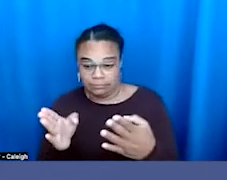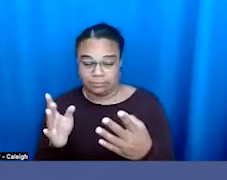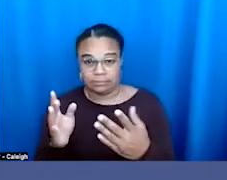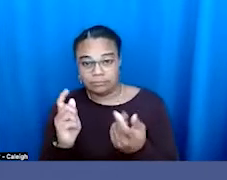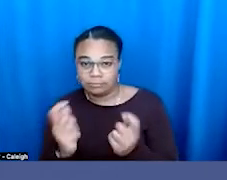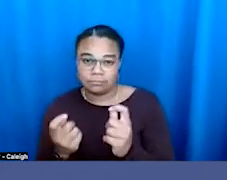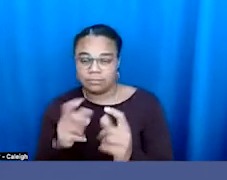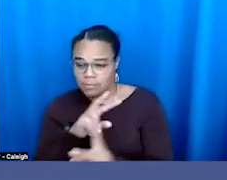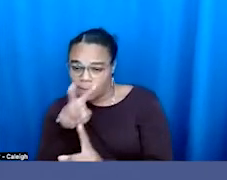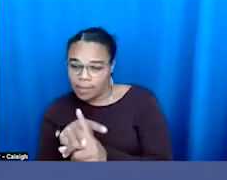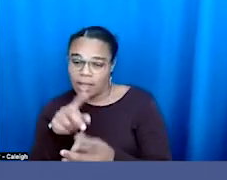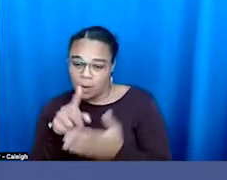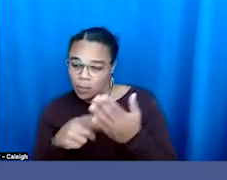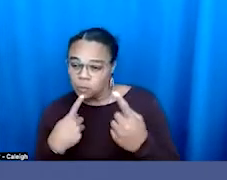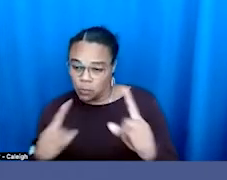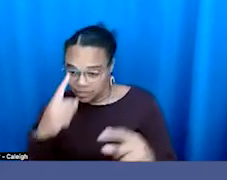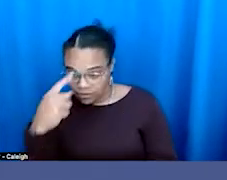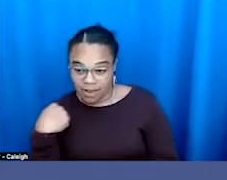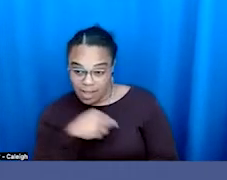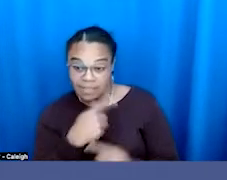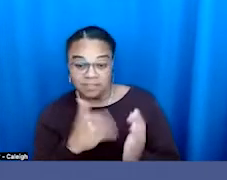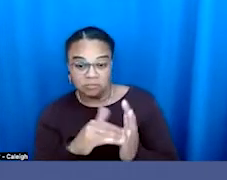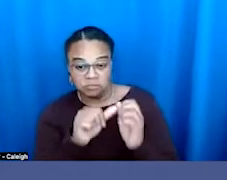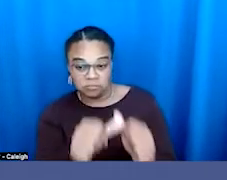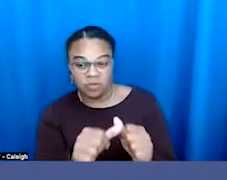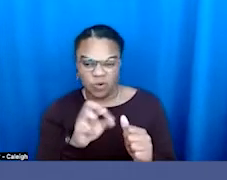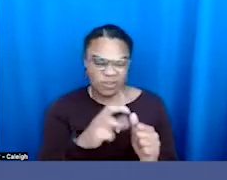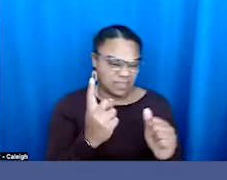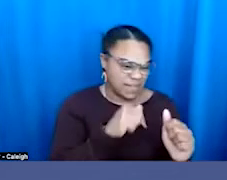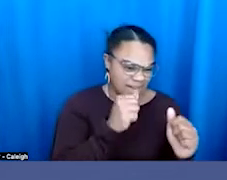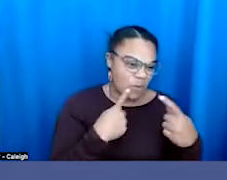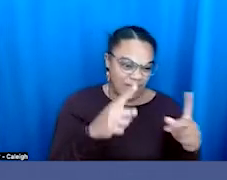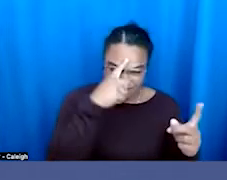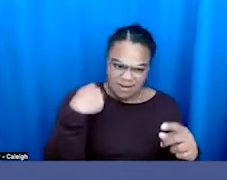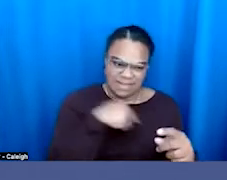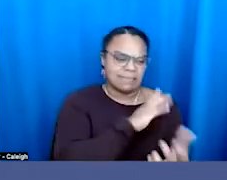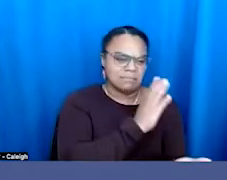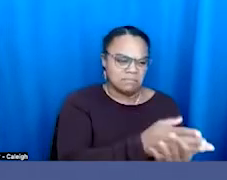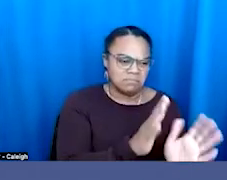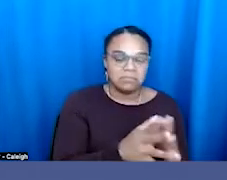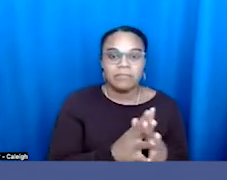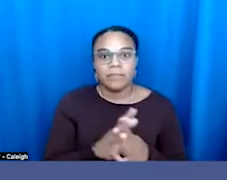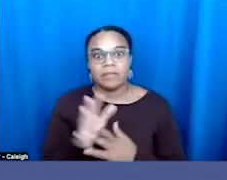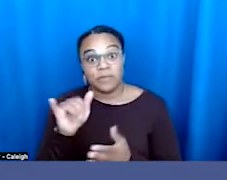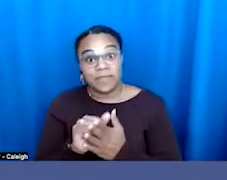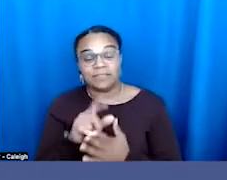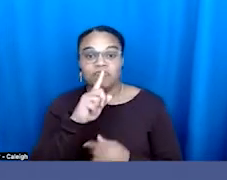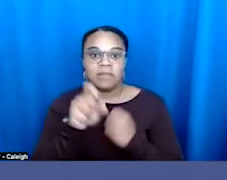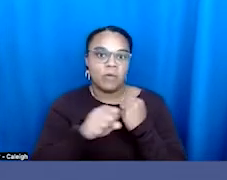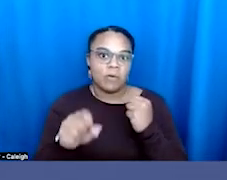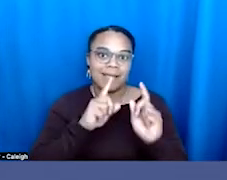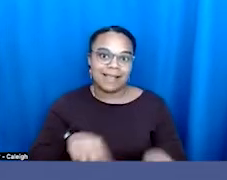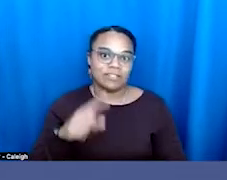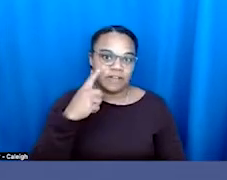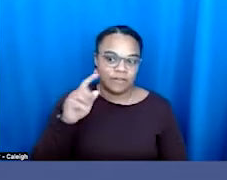replicate things that are working for us, to stop doing things that aren't working for us. And so that's a long answer to this question, which is